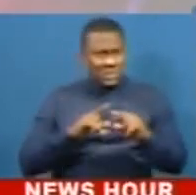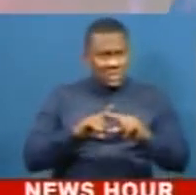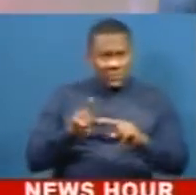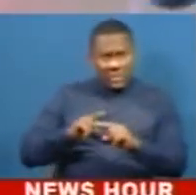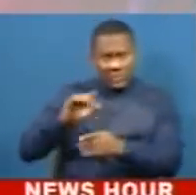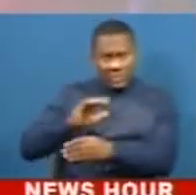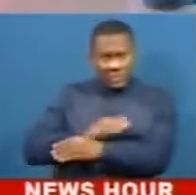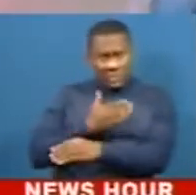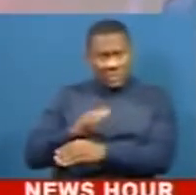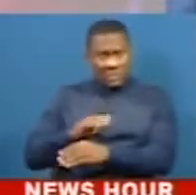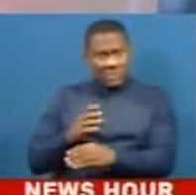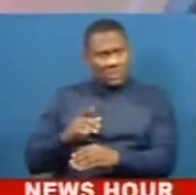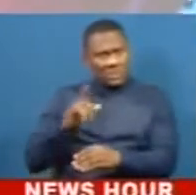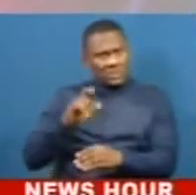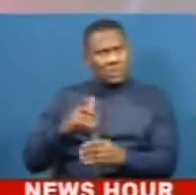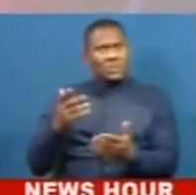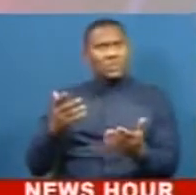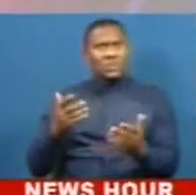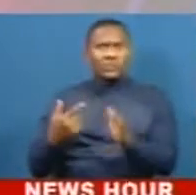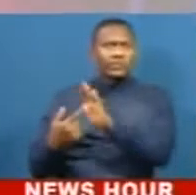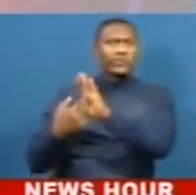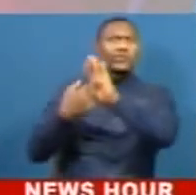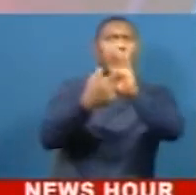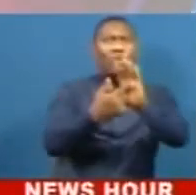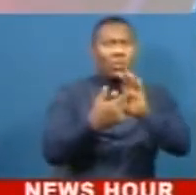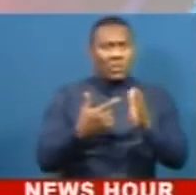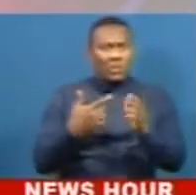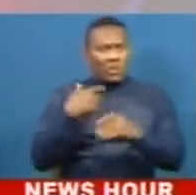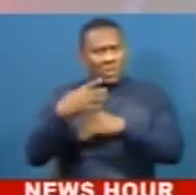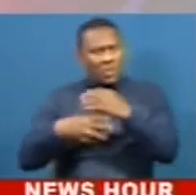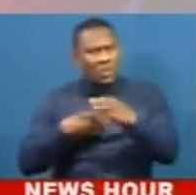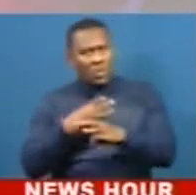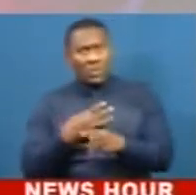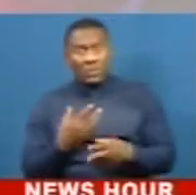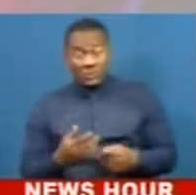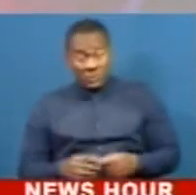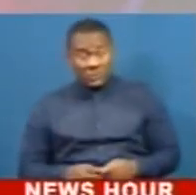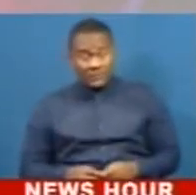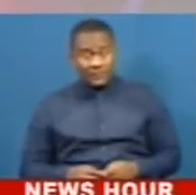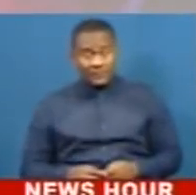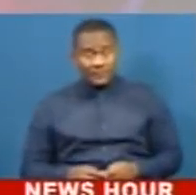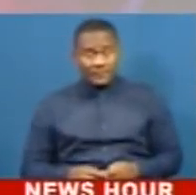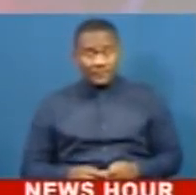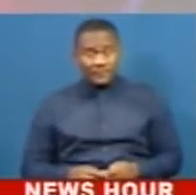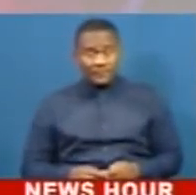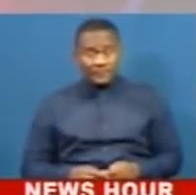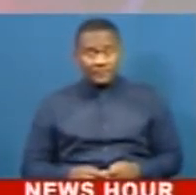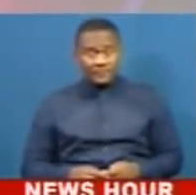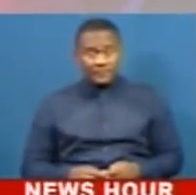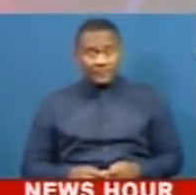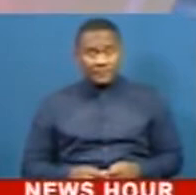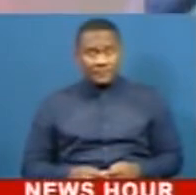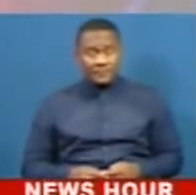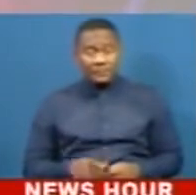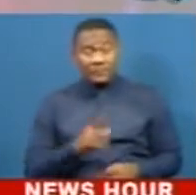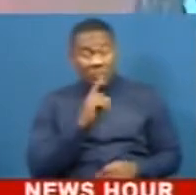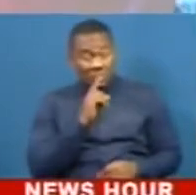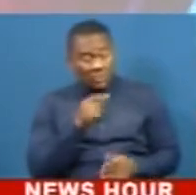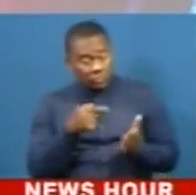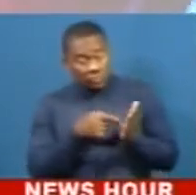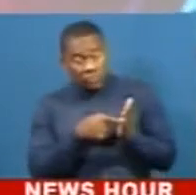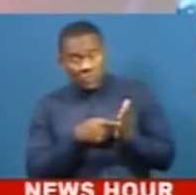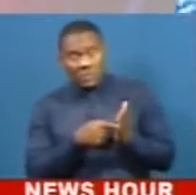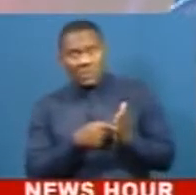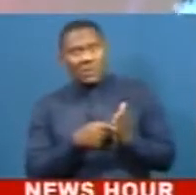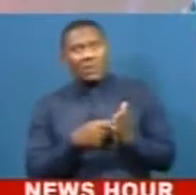Ghana, we have to allow the world to know what we have. And through creative arts, we can allow the world